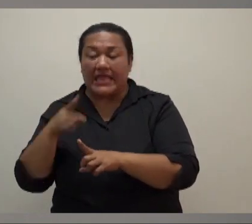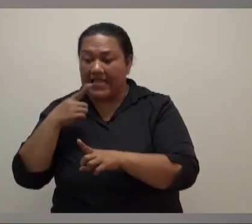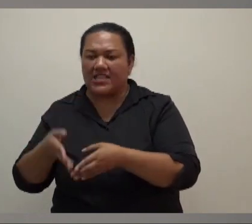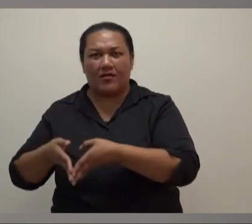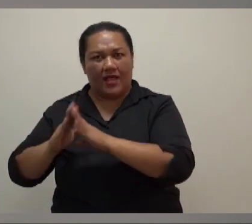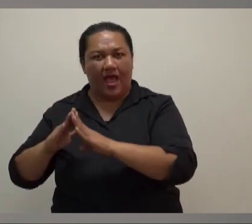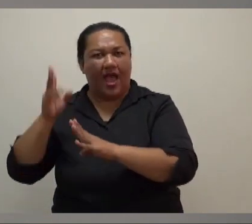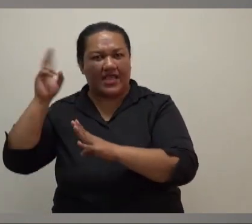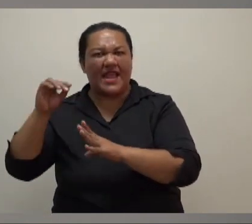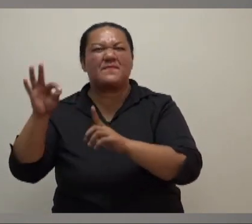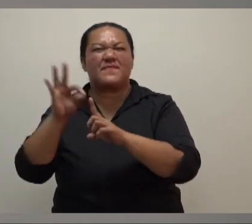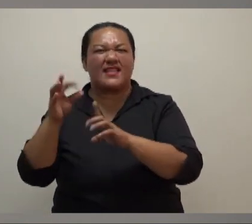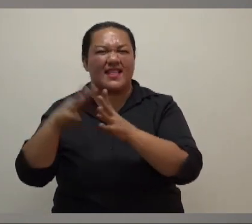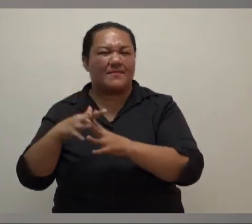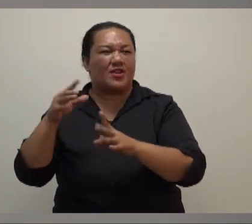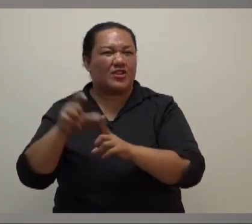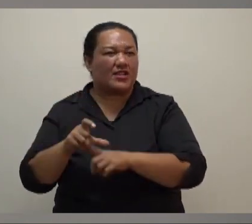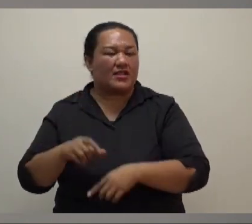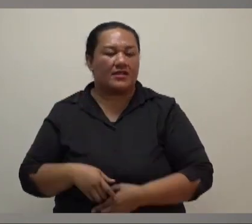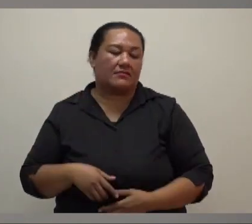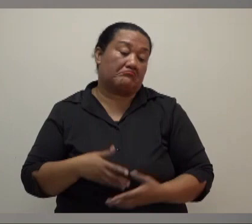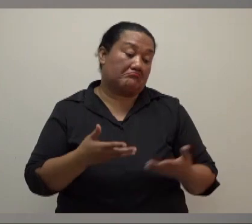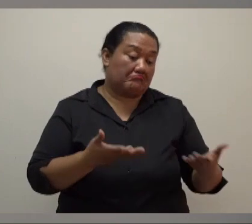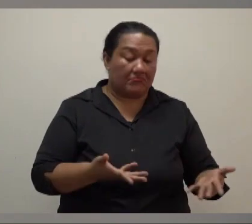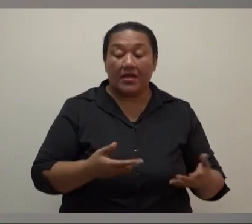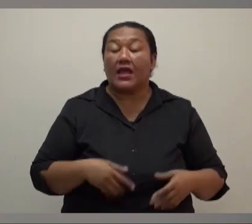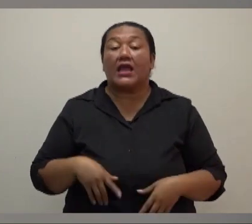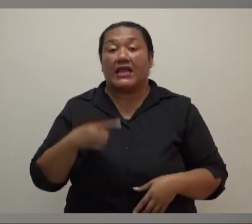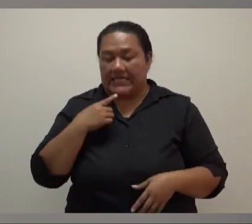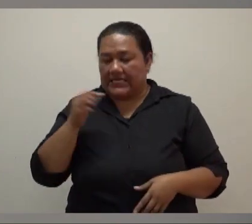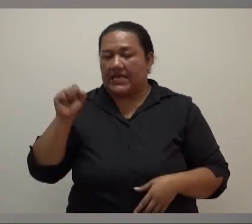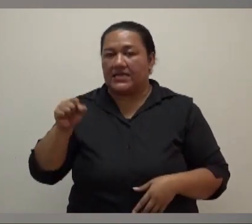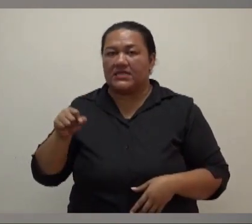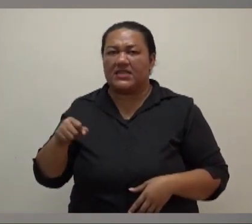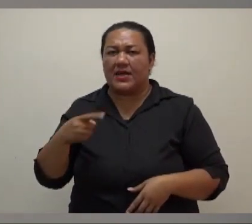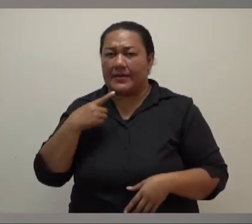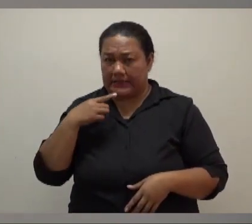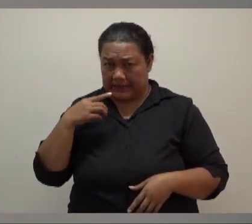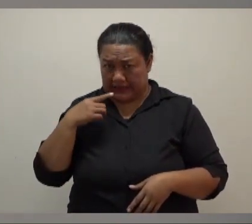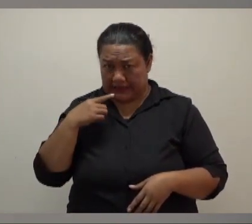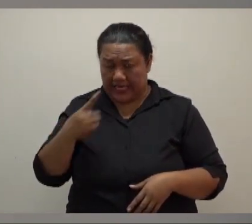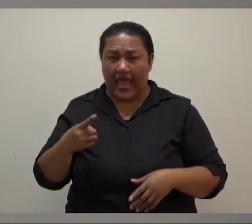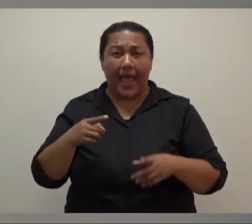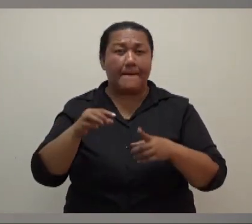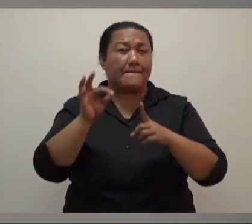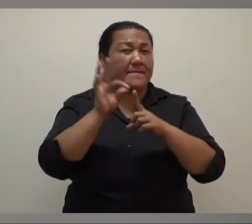read somewhere that the rationale was that if PWD was there, then they would be able to do things quicker. I think really, you know, it is quite